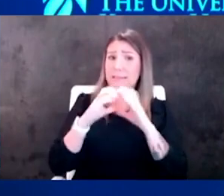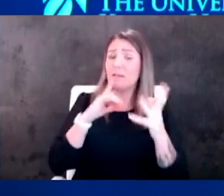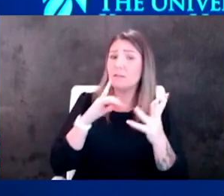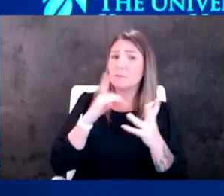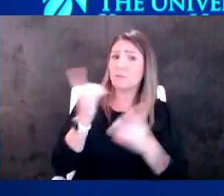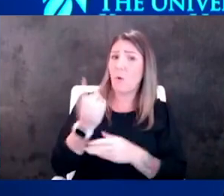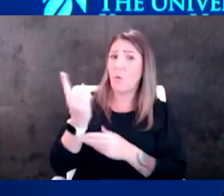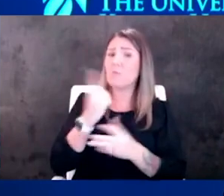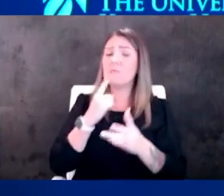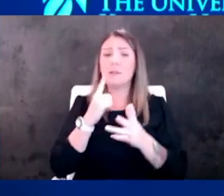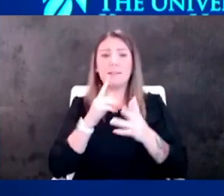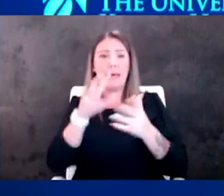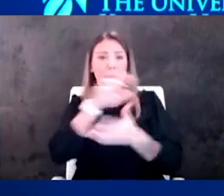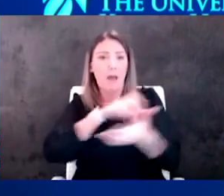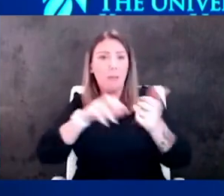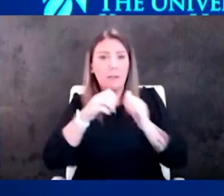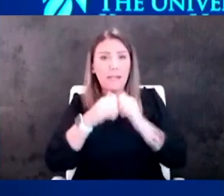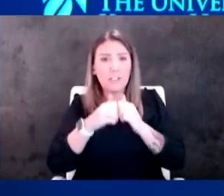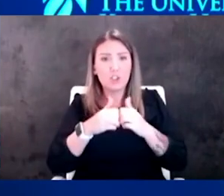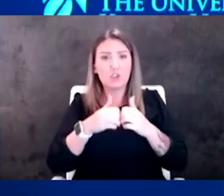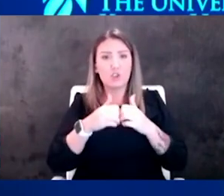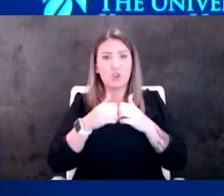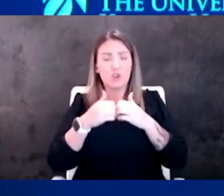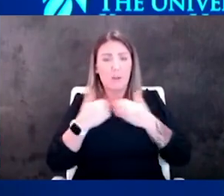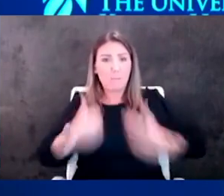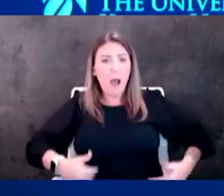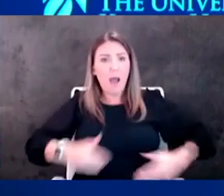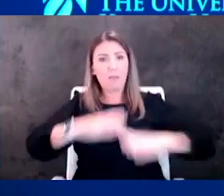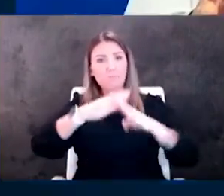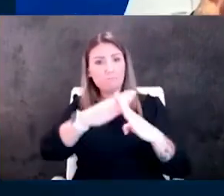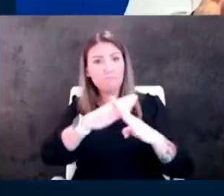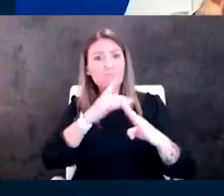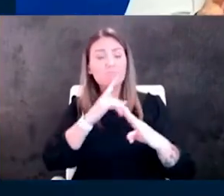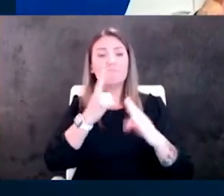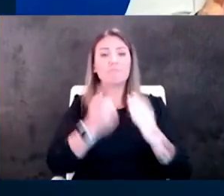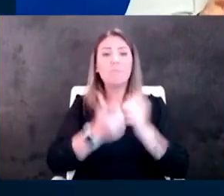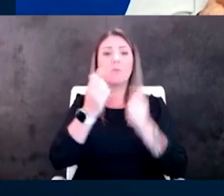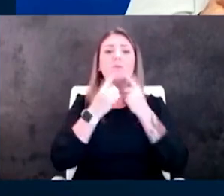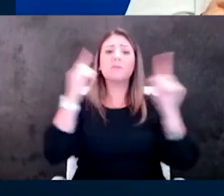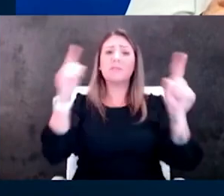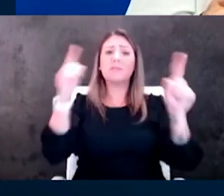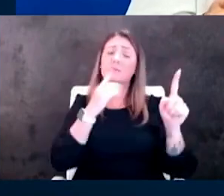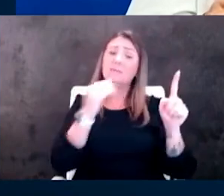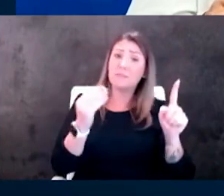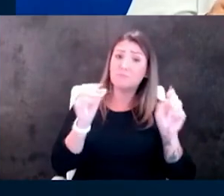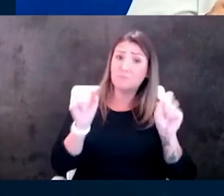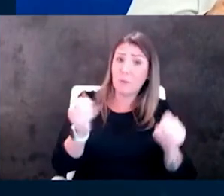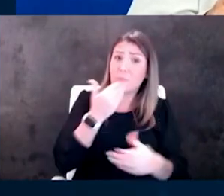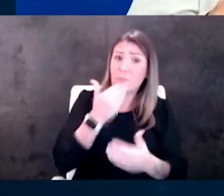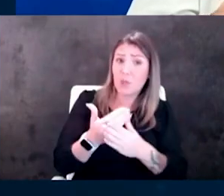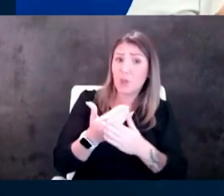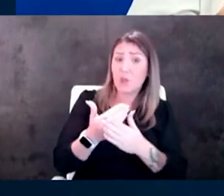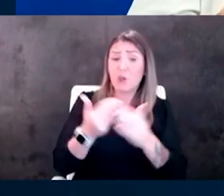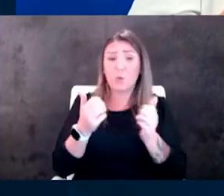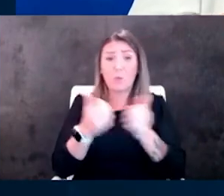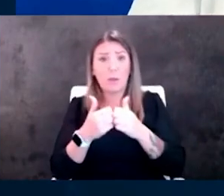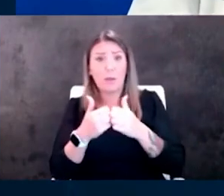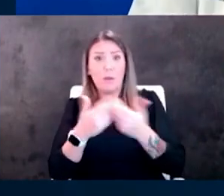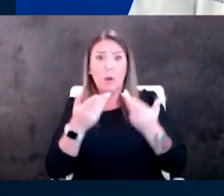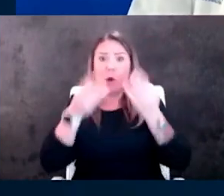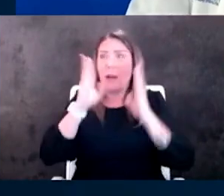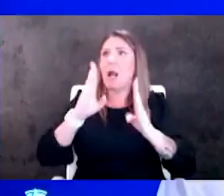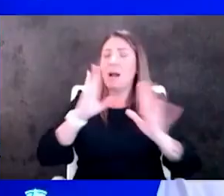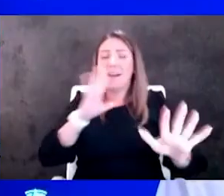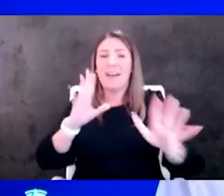of our immunity is going to be what's most successful and it still looks like it's probably going to be good even in the face of oh my gosh or i mean omicron yep